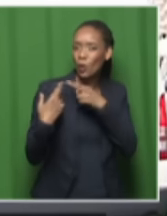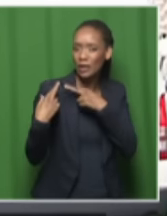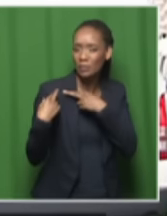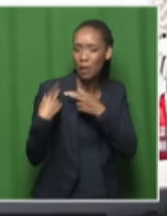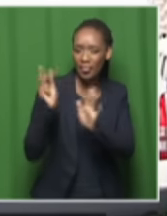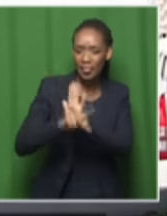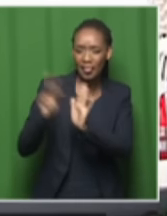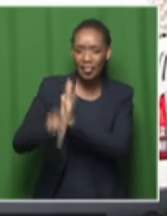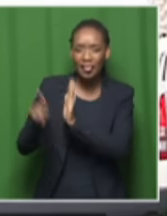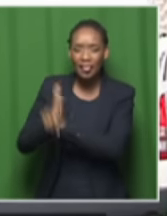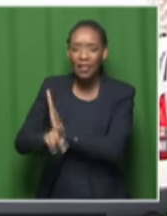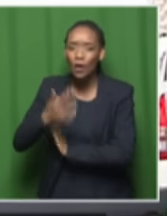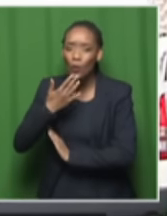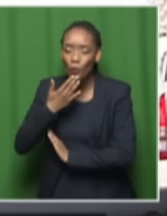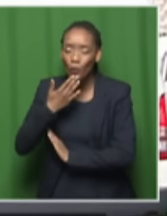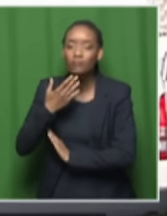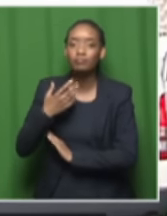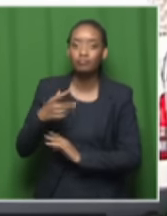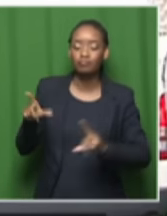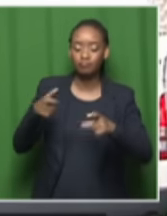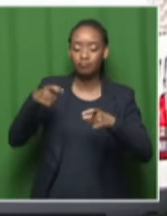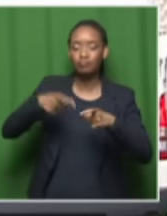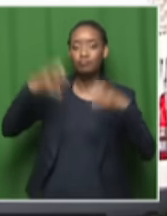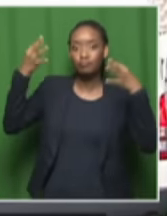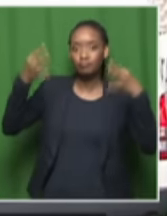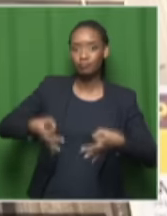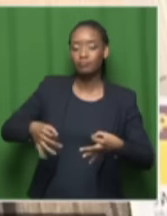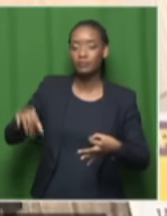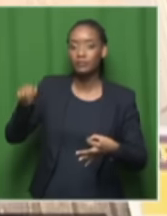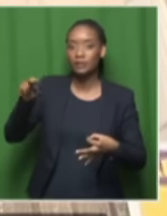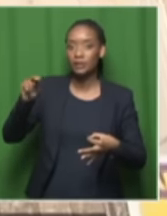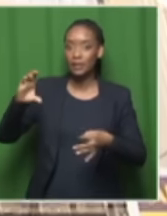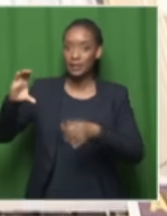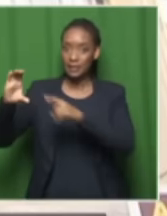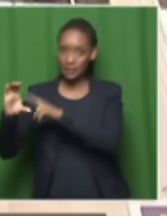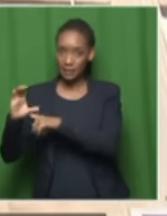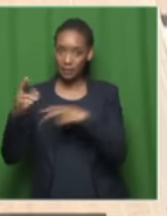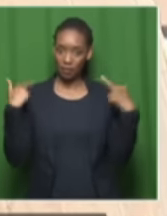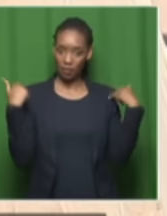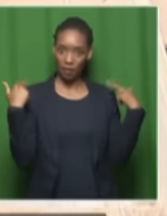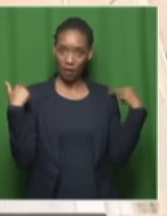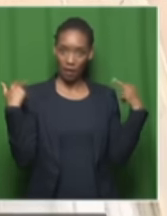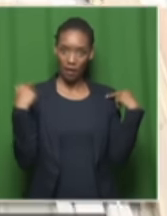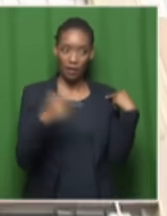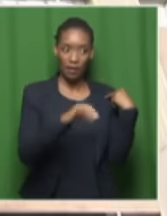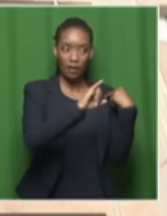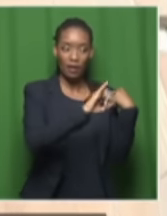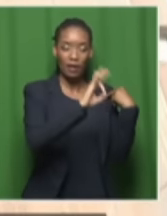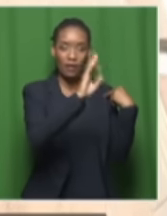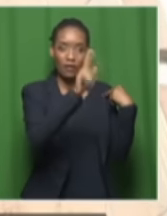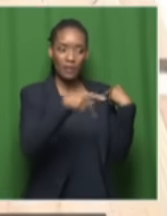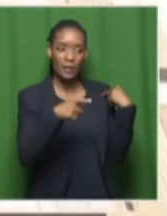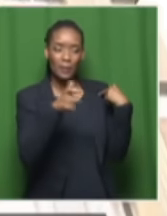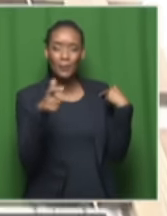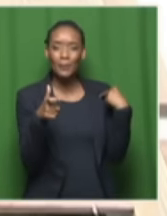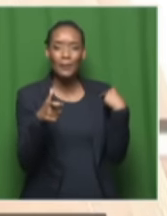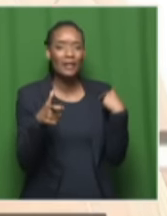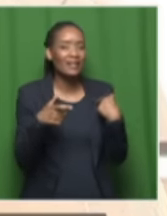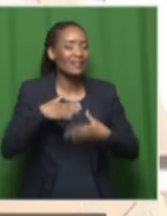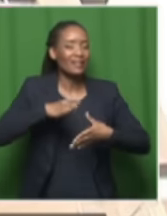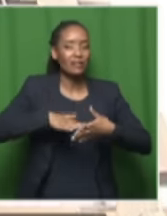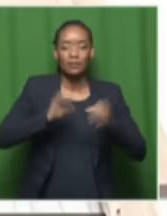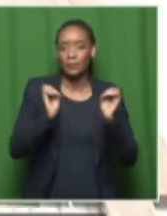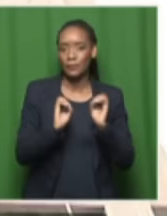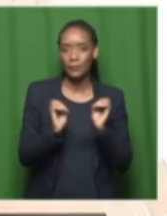massacre they concluded that the shooting by the anc guards on the ifp members was unjustified at least